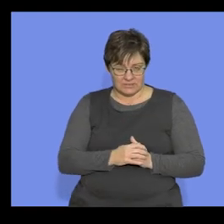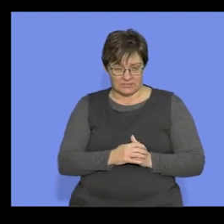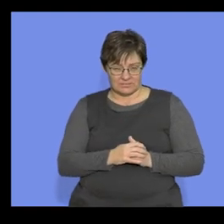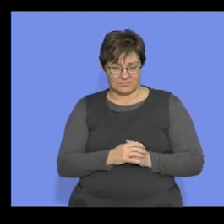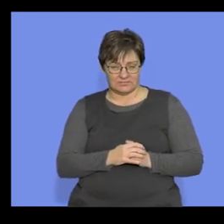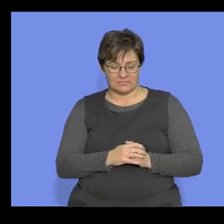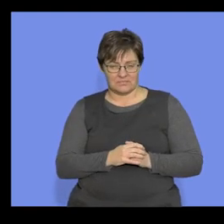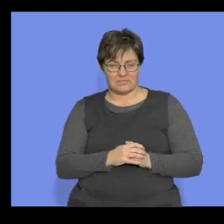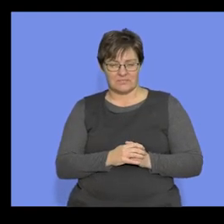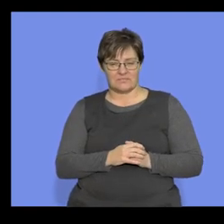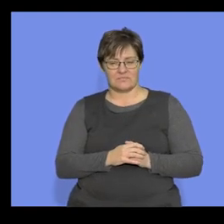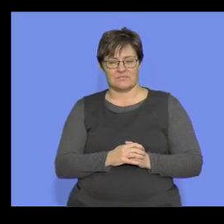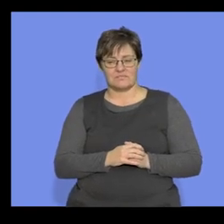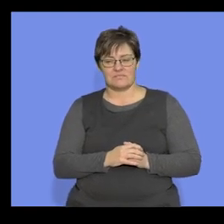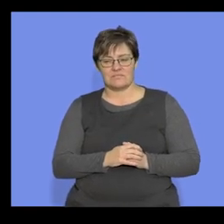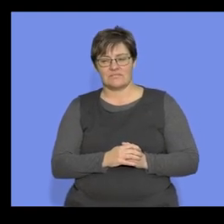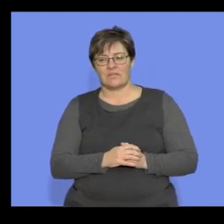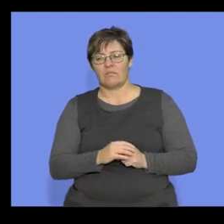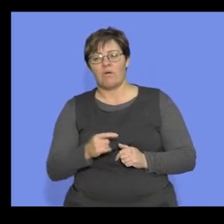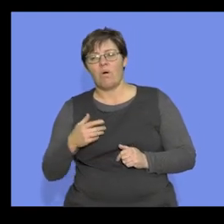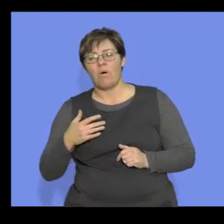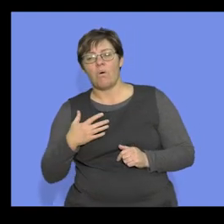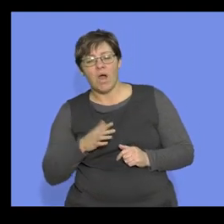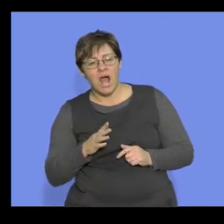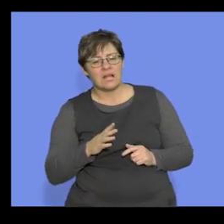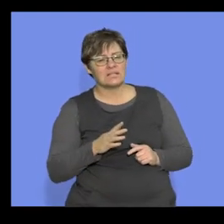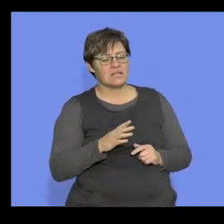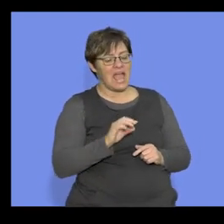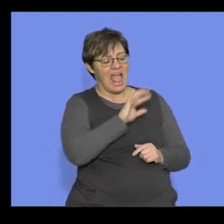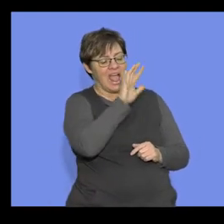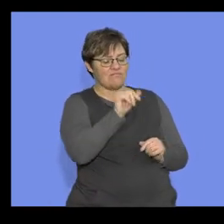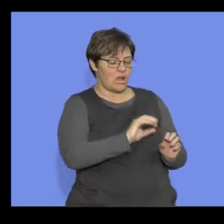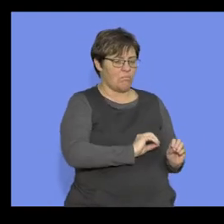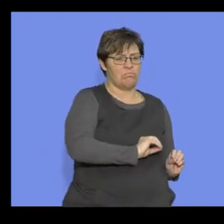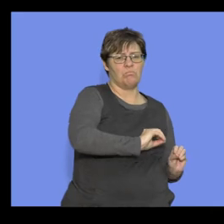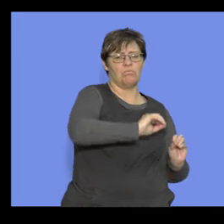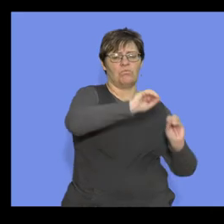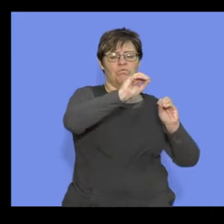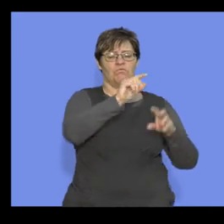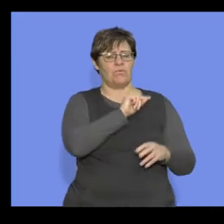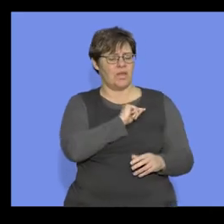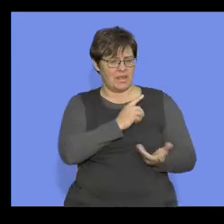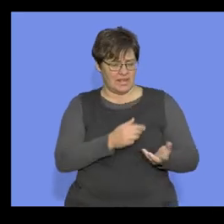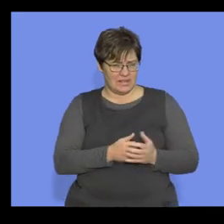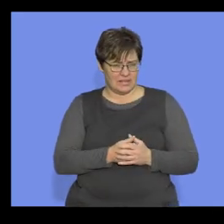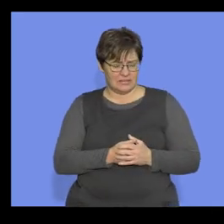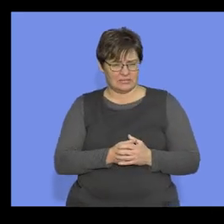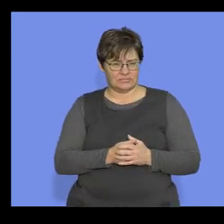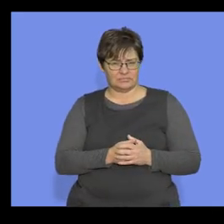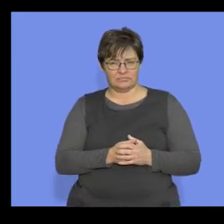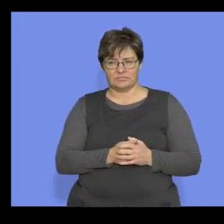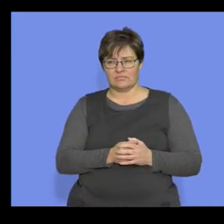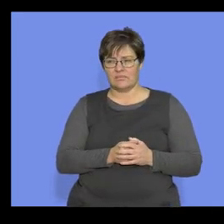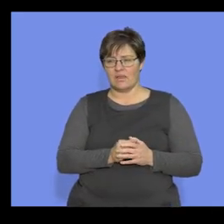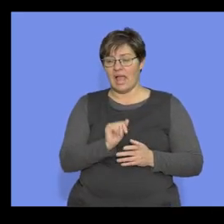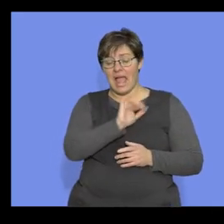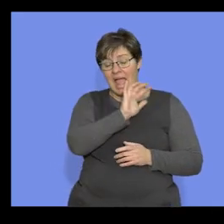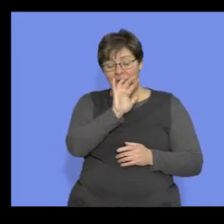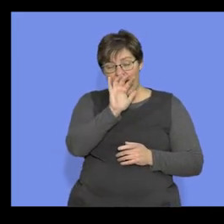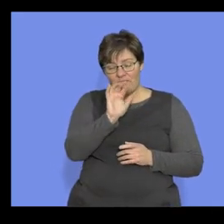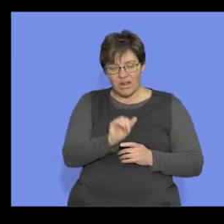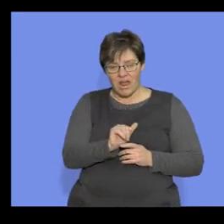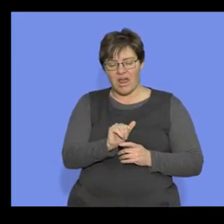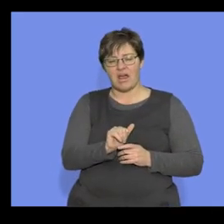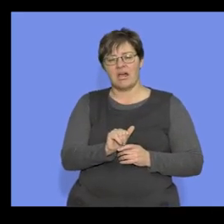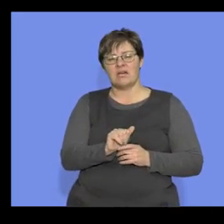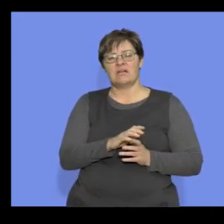when we look about why we wanted to move out of Africa is that Africa at the time